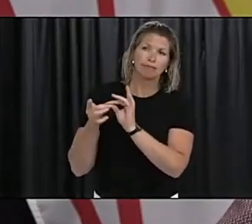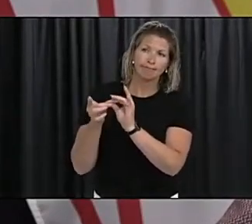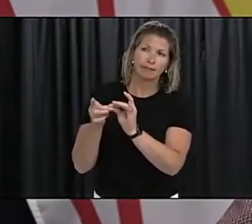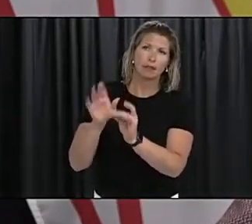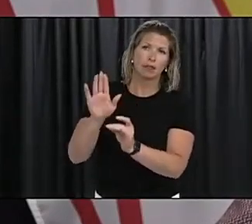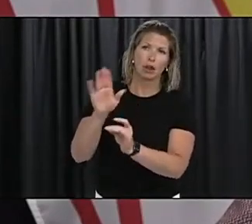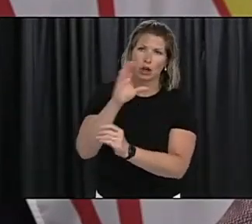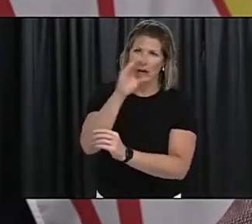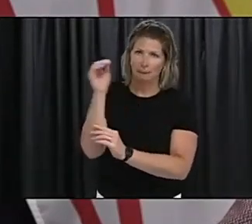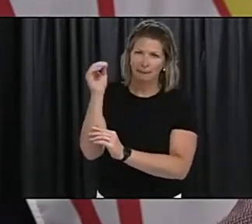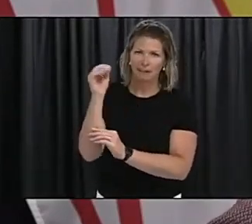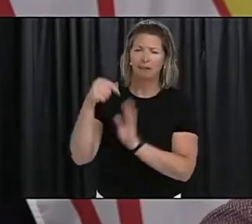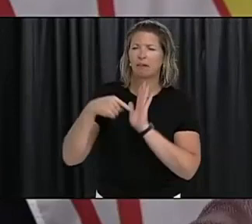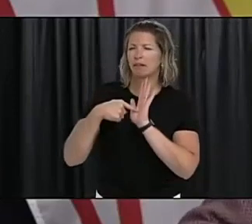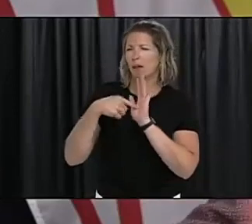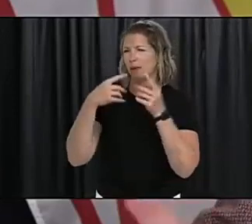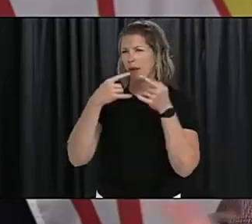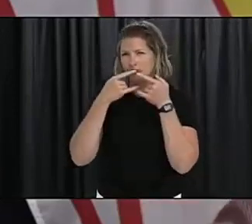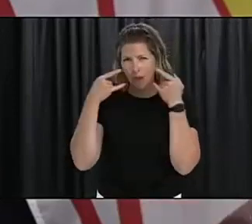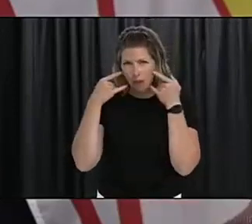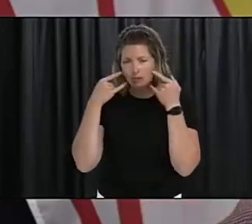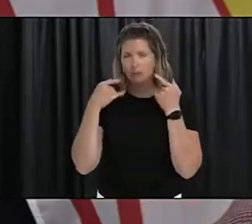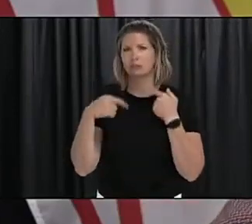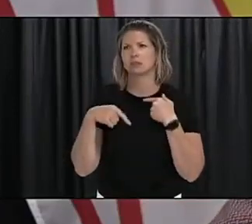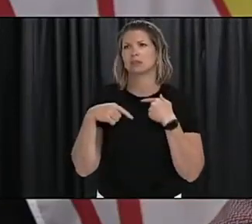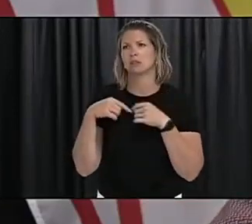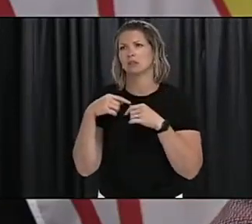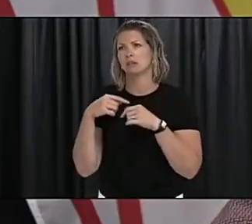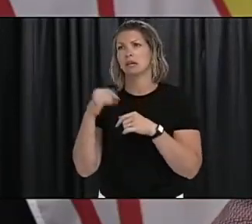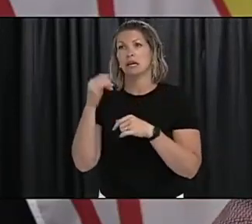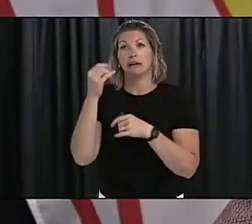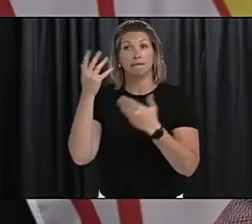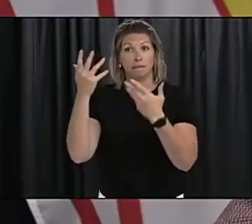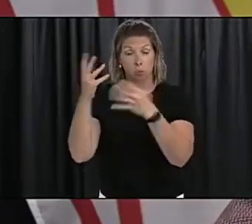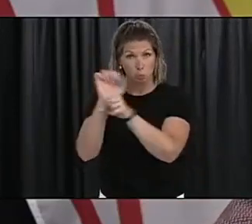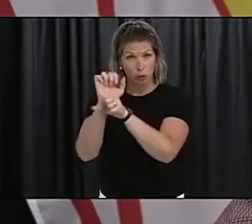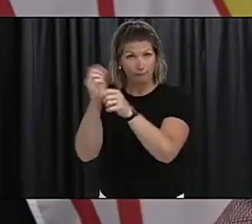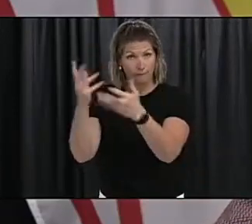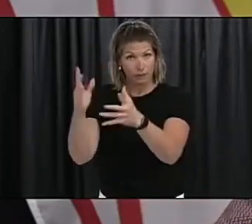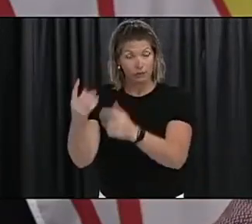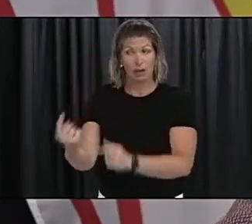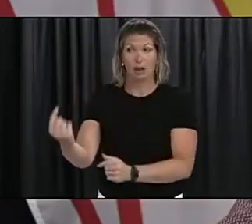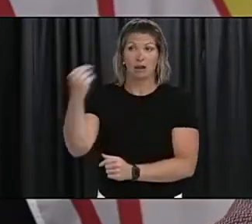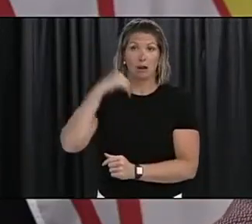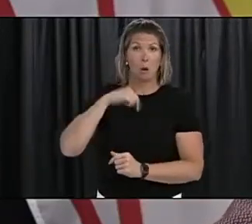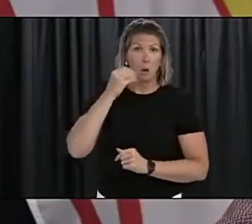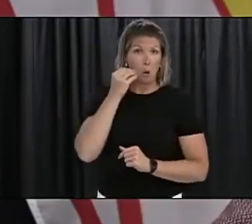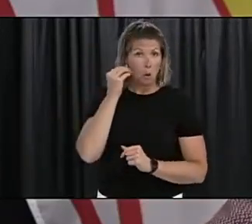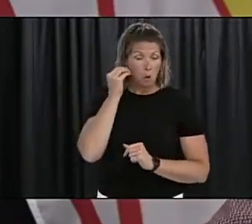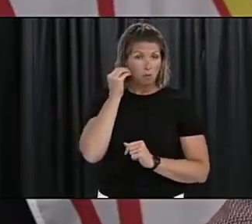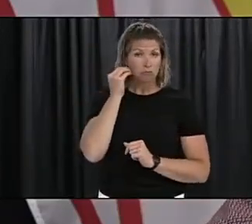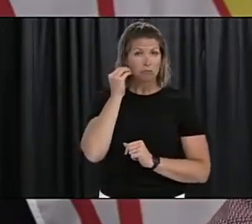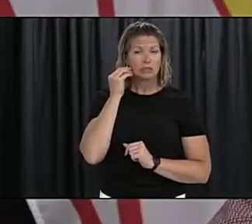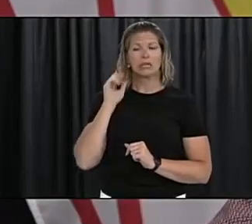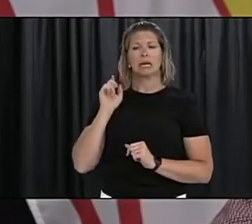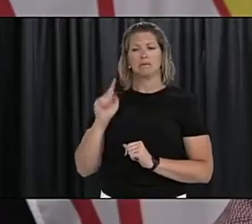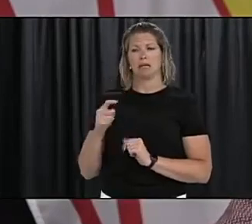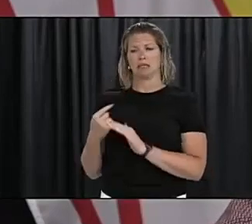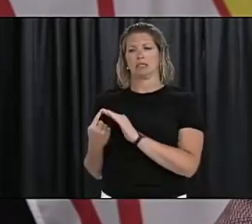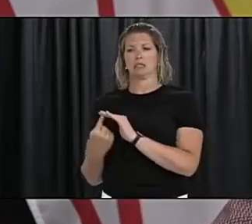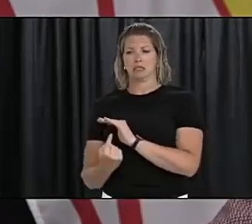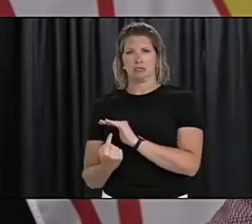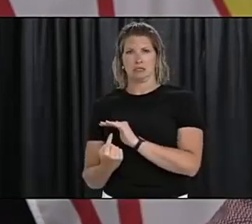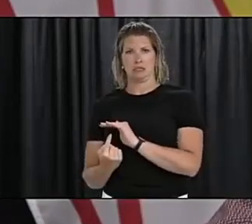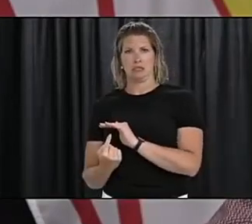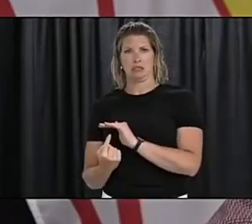just mentioned with masks and then they would self isolate when they're not working but in terms of the testing that you've asked